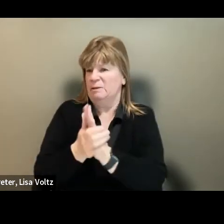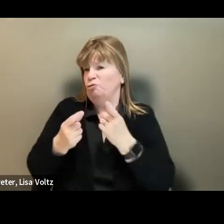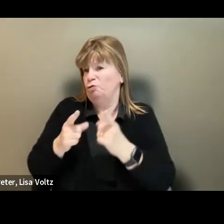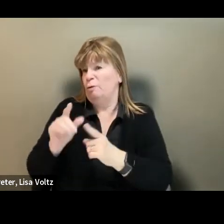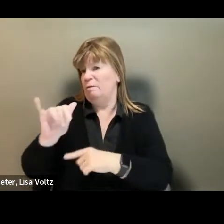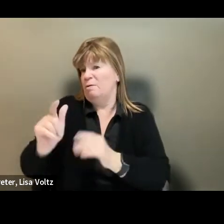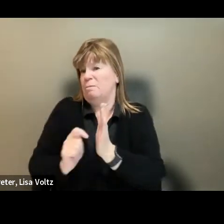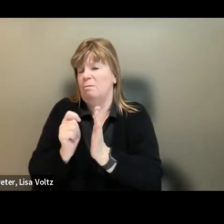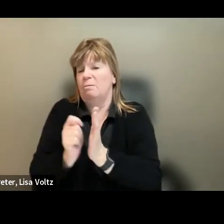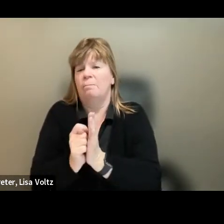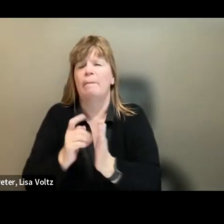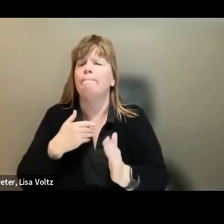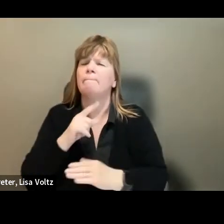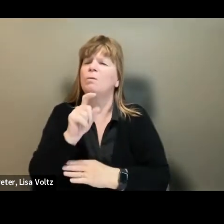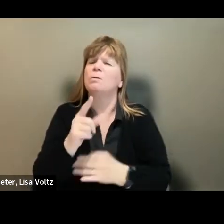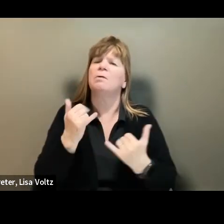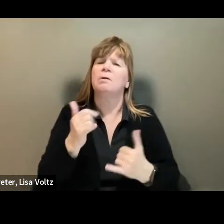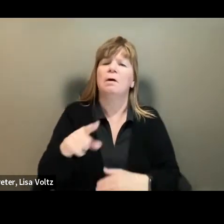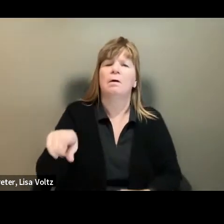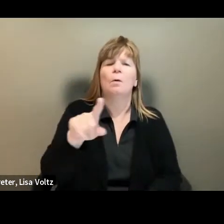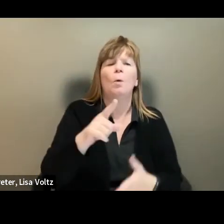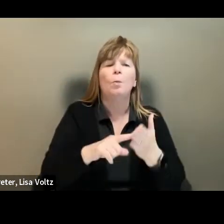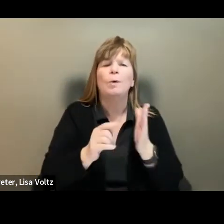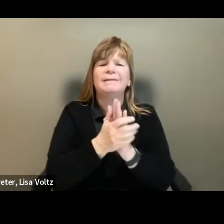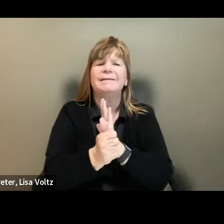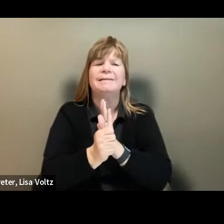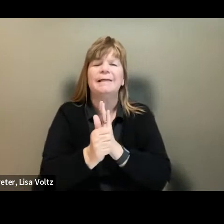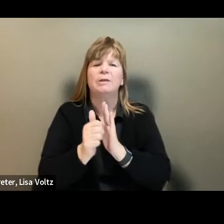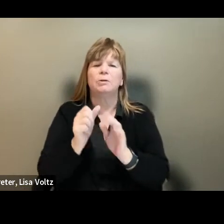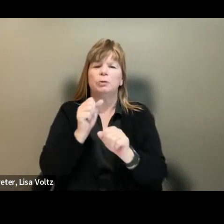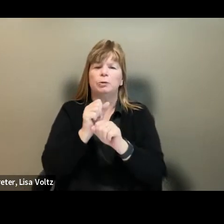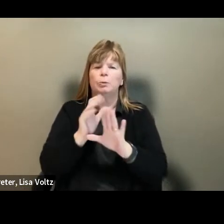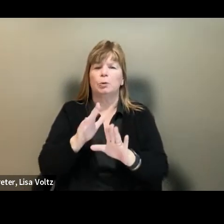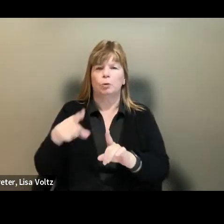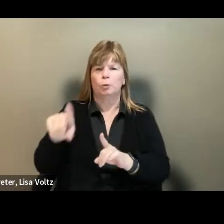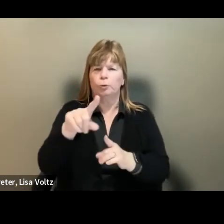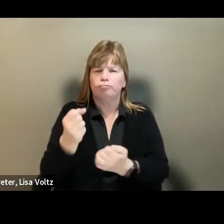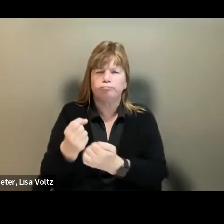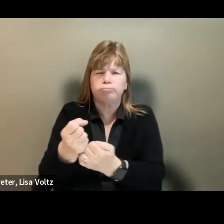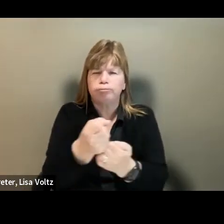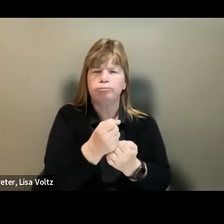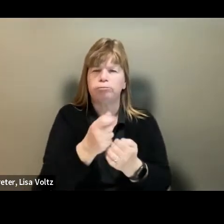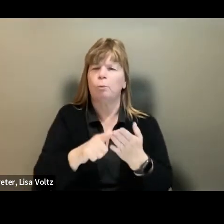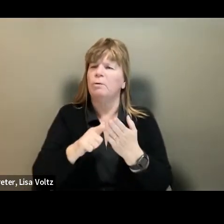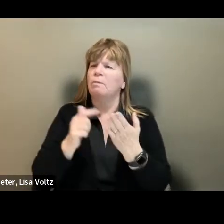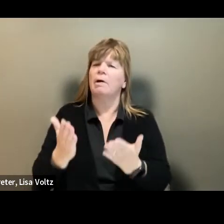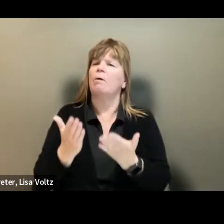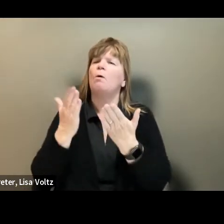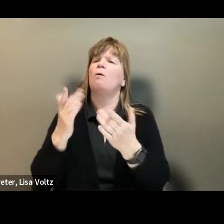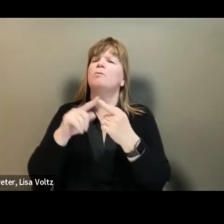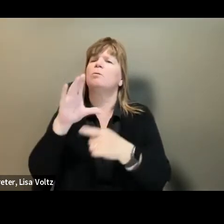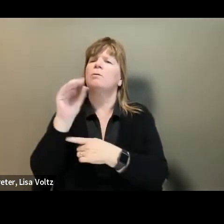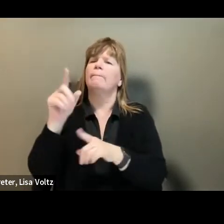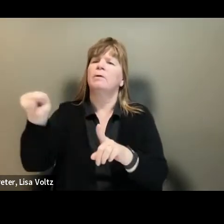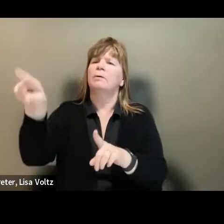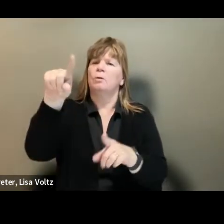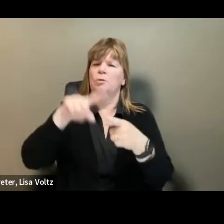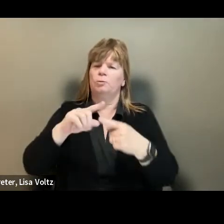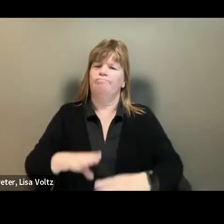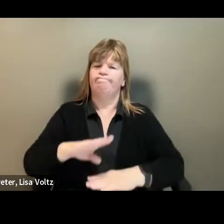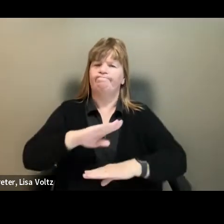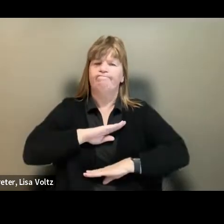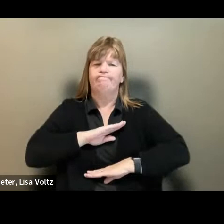for each of you is what skills do the workers you advocate for offer employers to fill, fulfill their